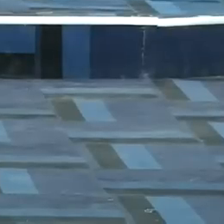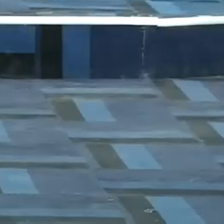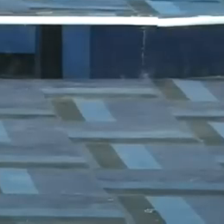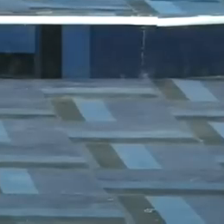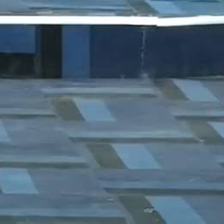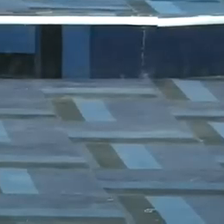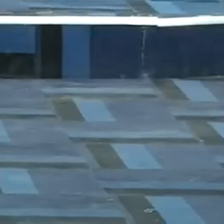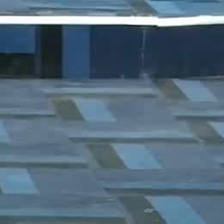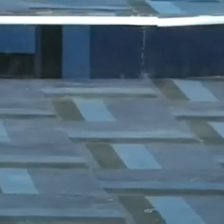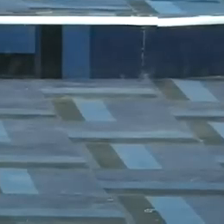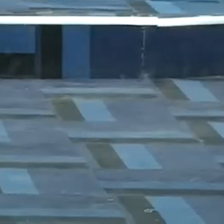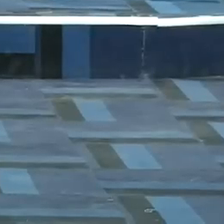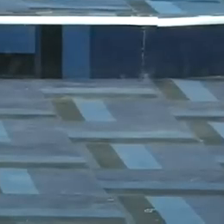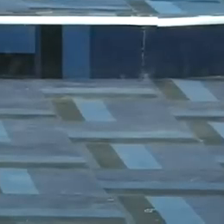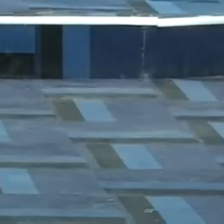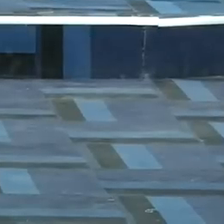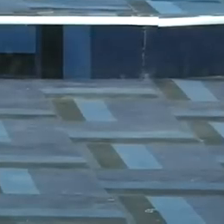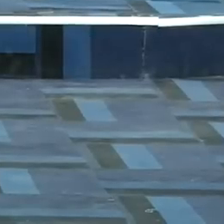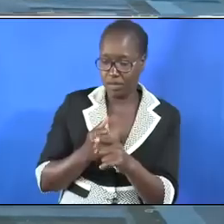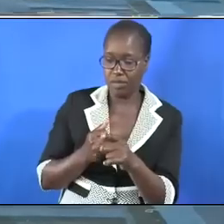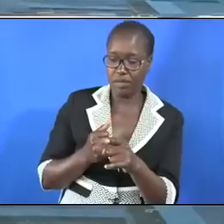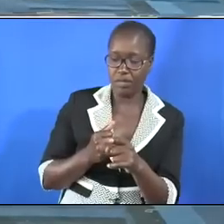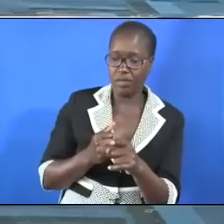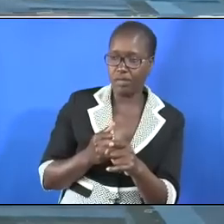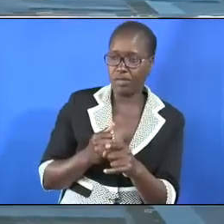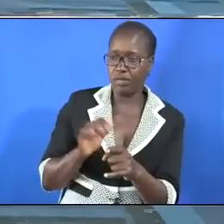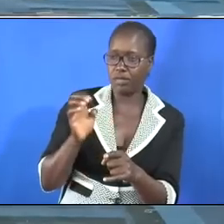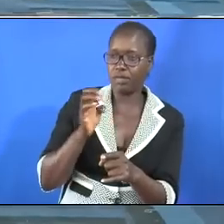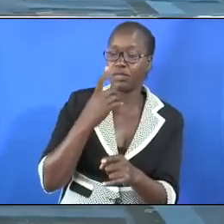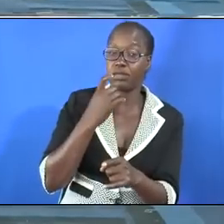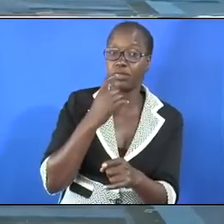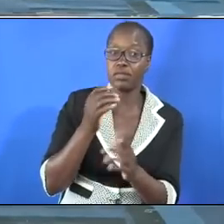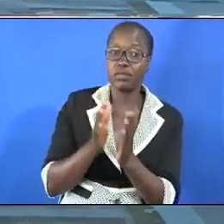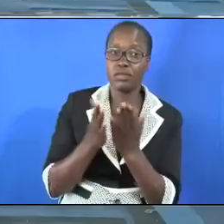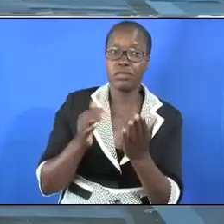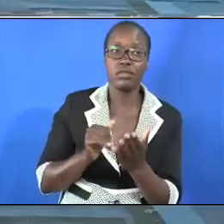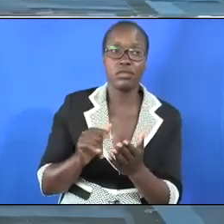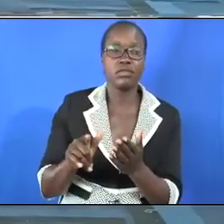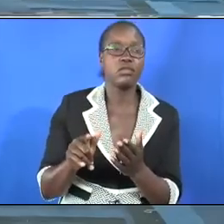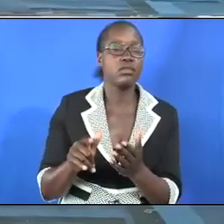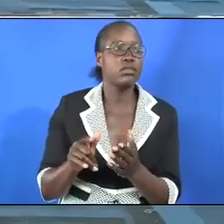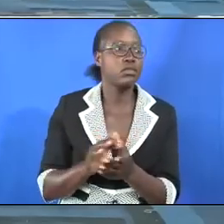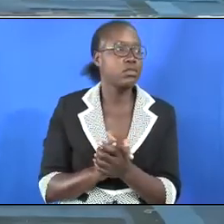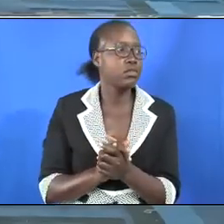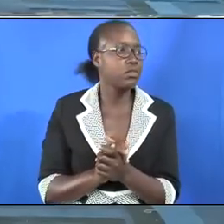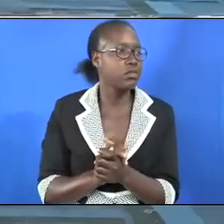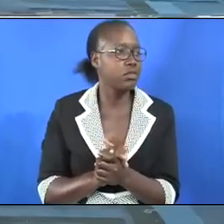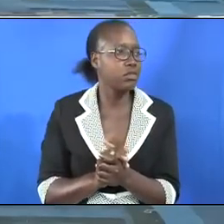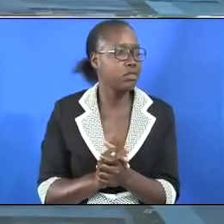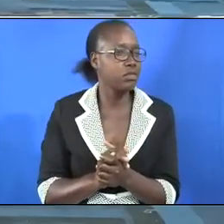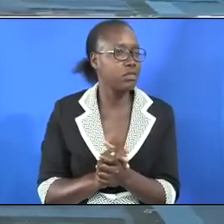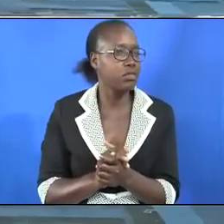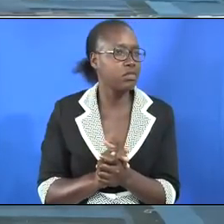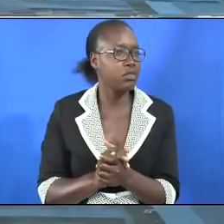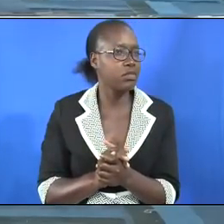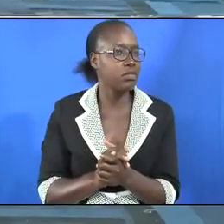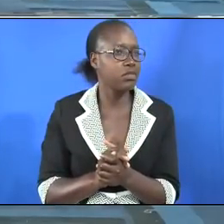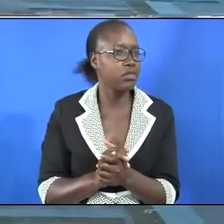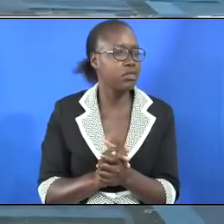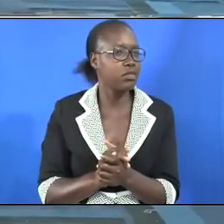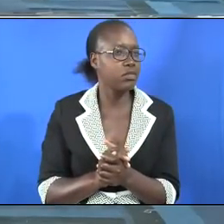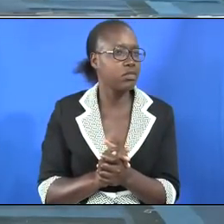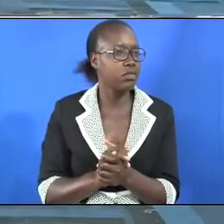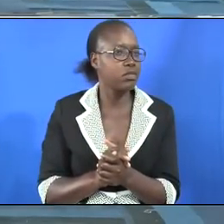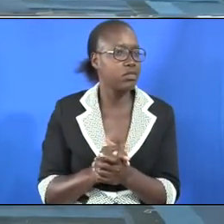children accordingly this girl Ellen G. White in her book Patricks not Patricks but Prophets and Kings offers